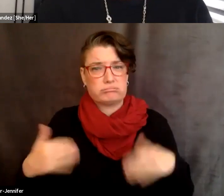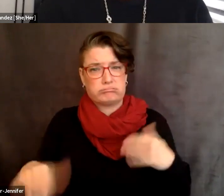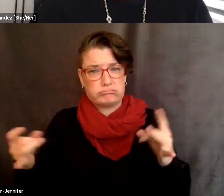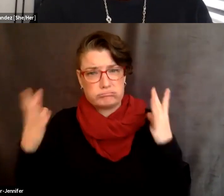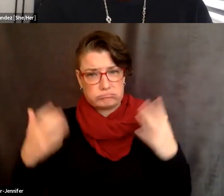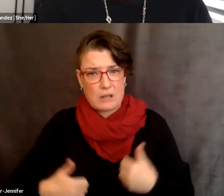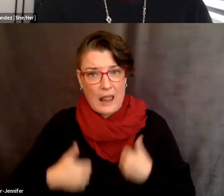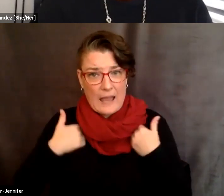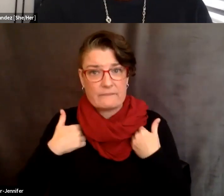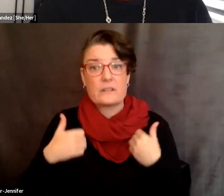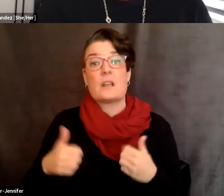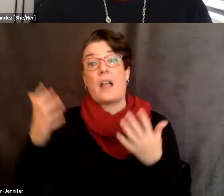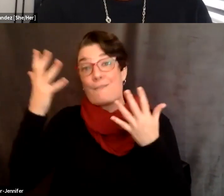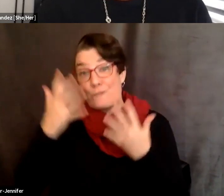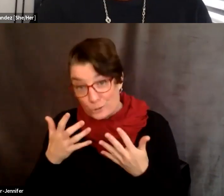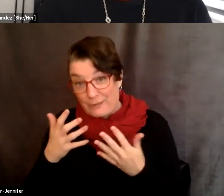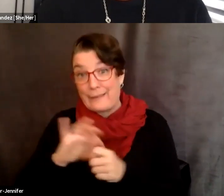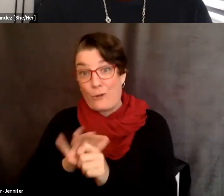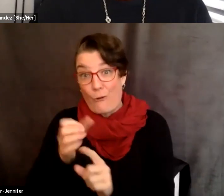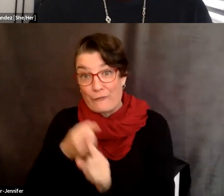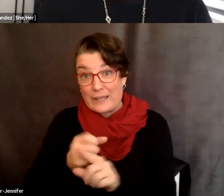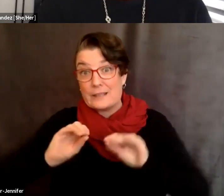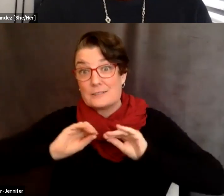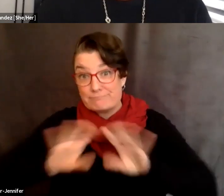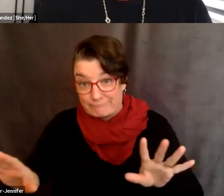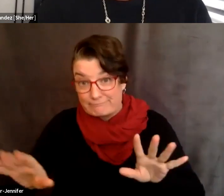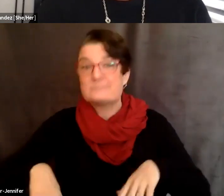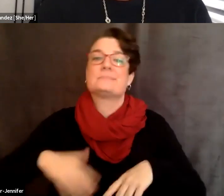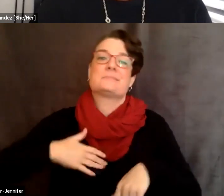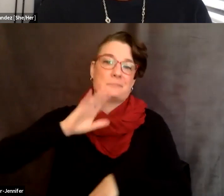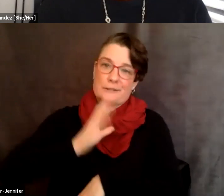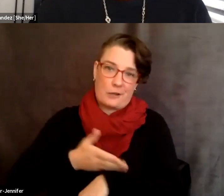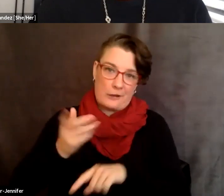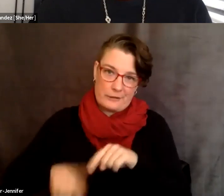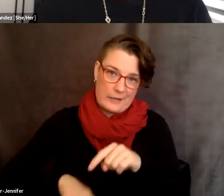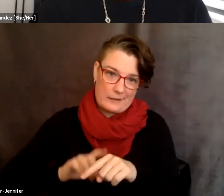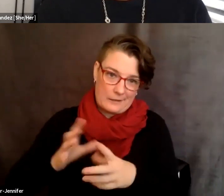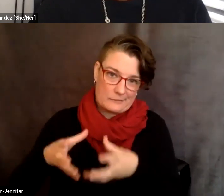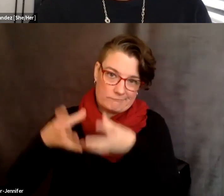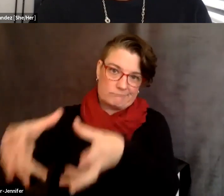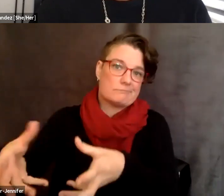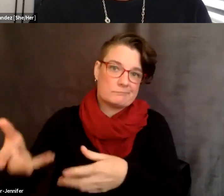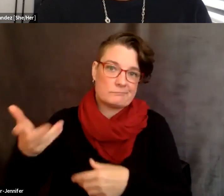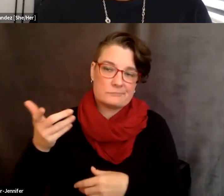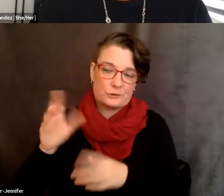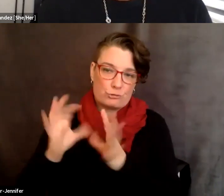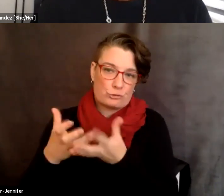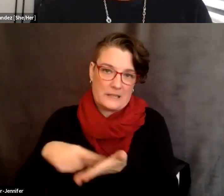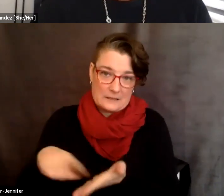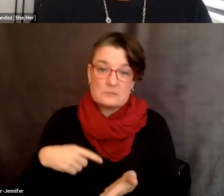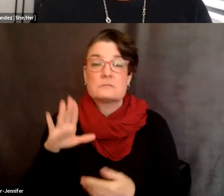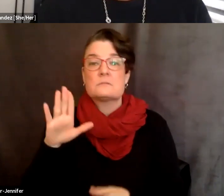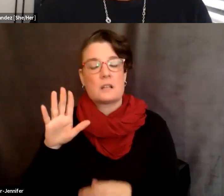Unfortunately, this trip was canceled due to COVID. So my daughter didn't get to go, but again, these are the kinds of things that, um,